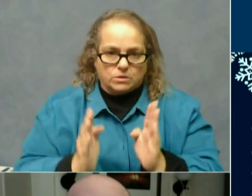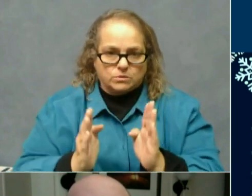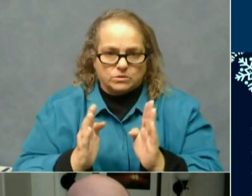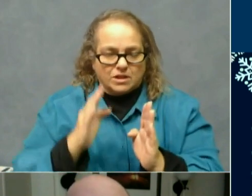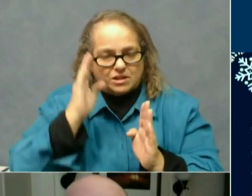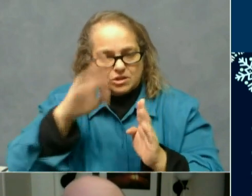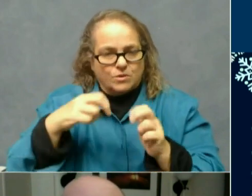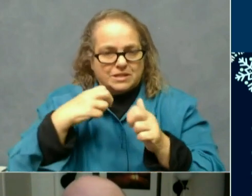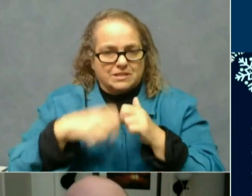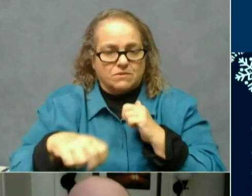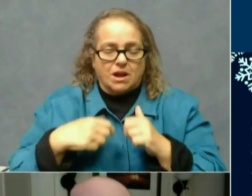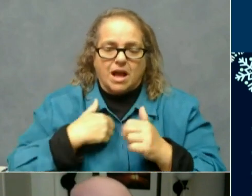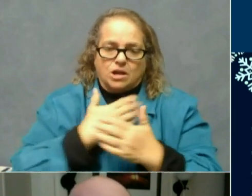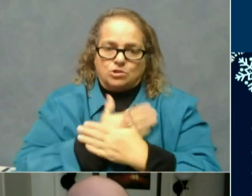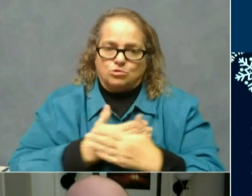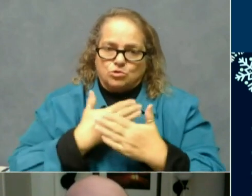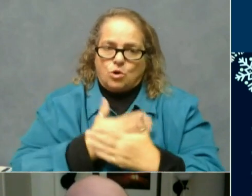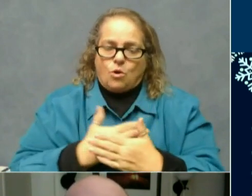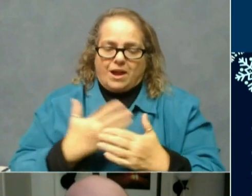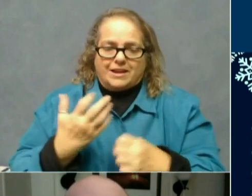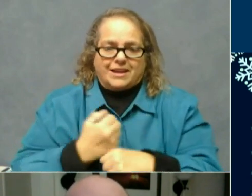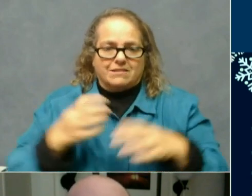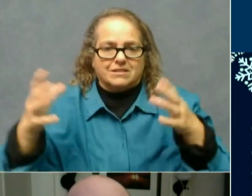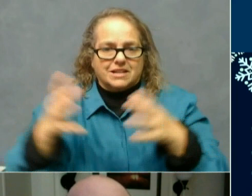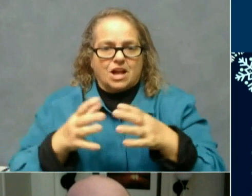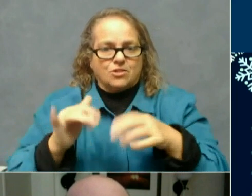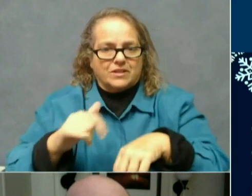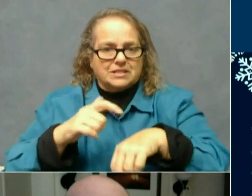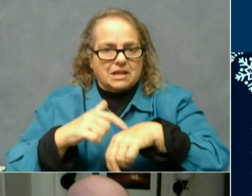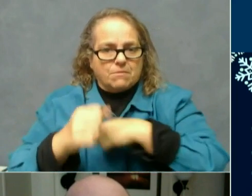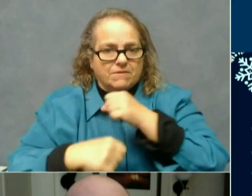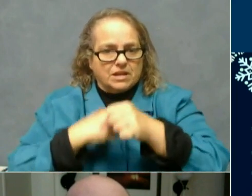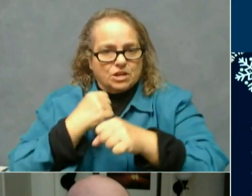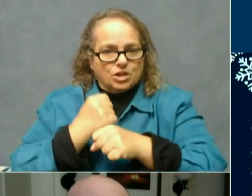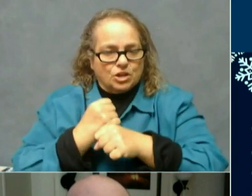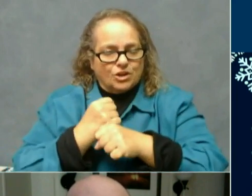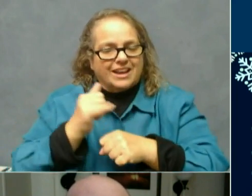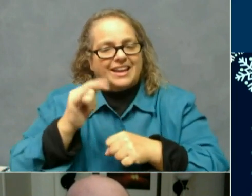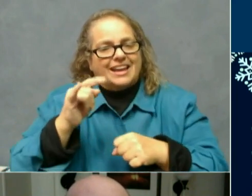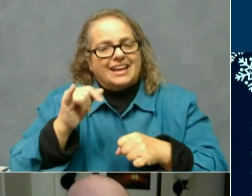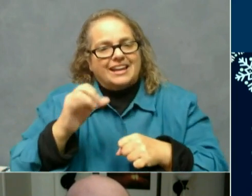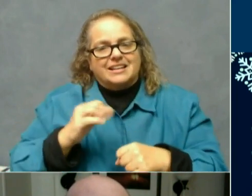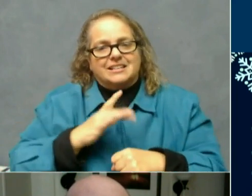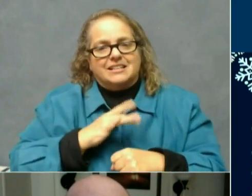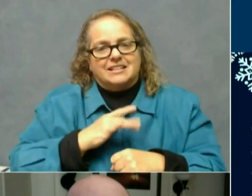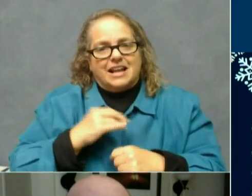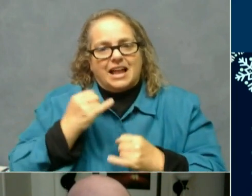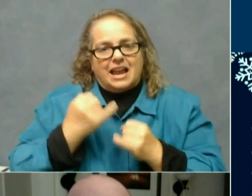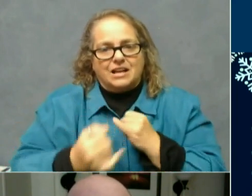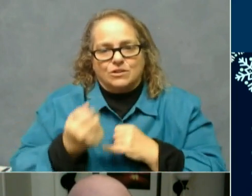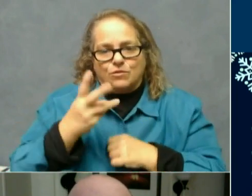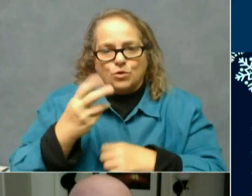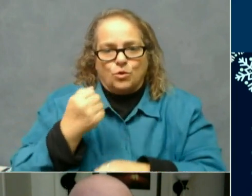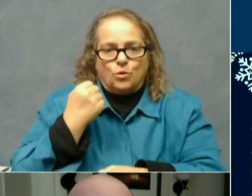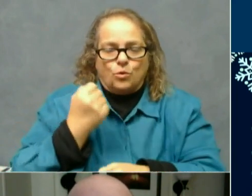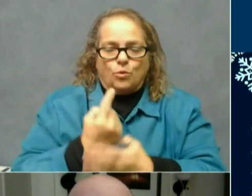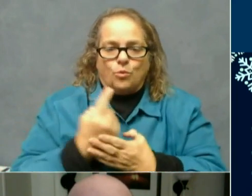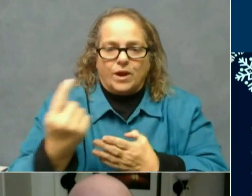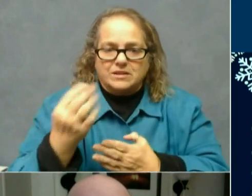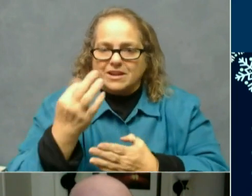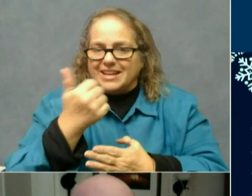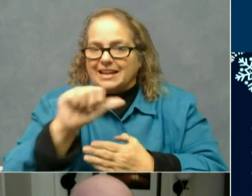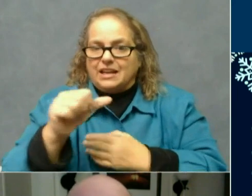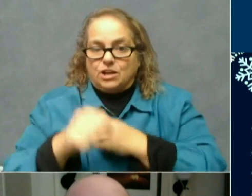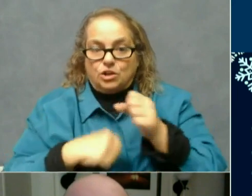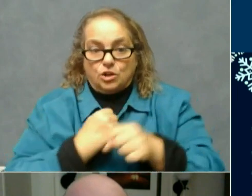as anyone else getting together this time of year. Clearly, it is a highlight of this last few weeks of any year. But if you